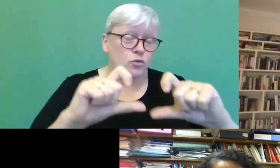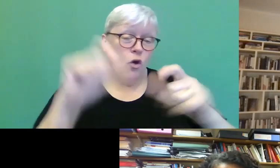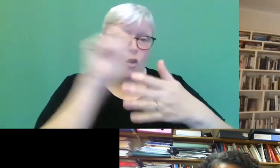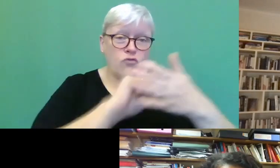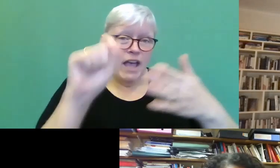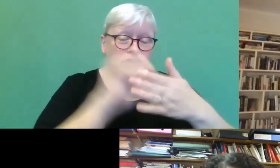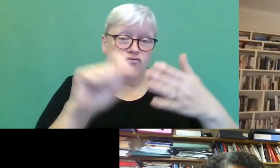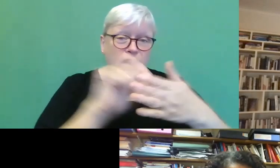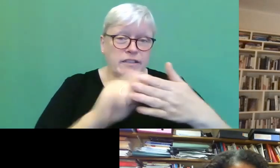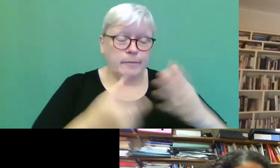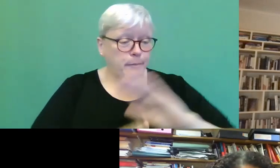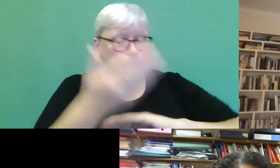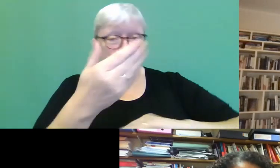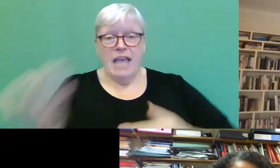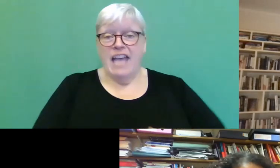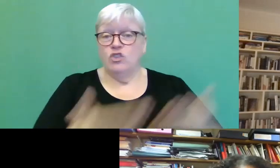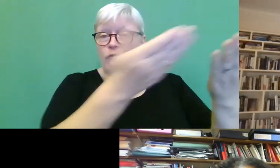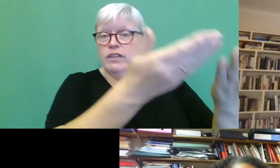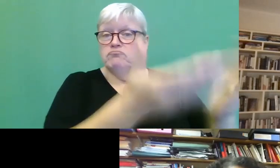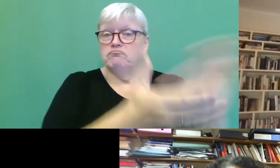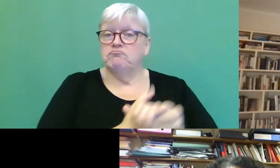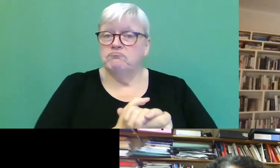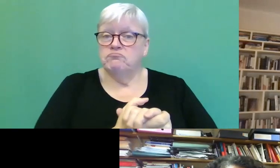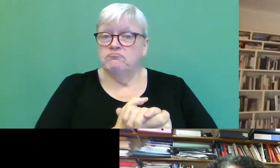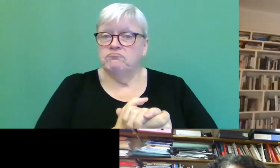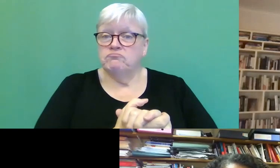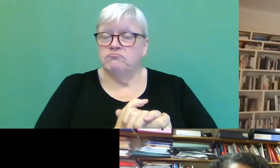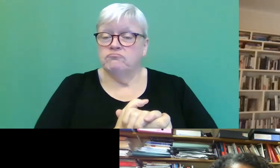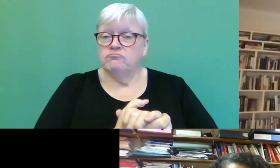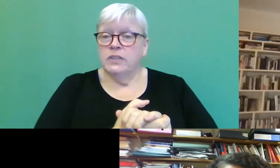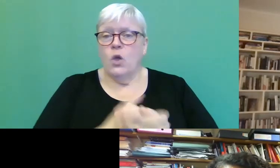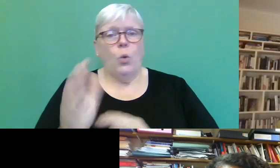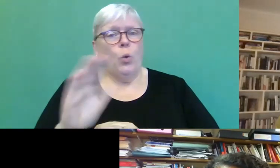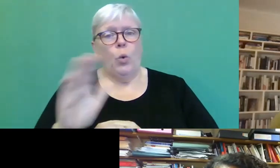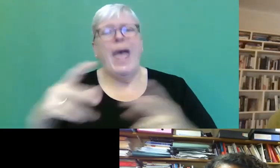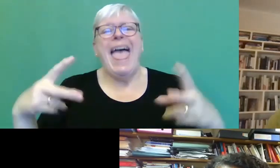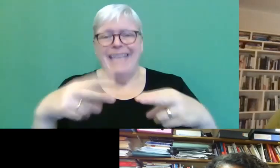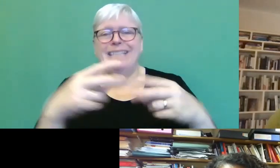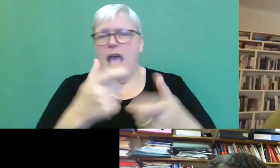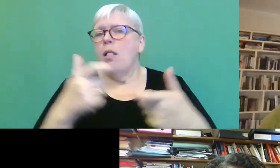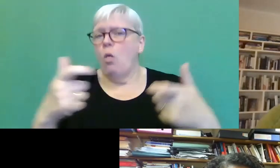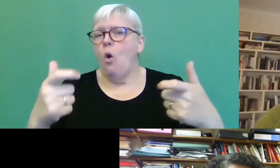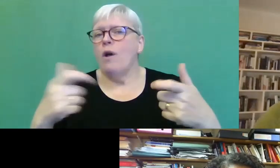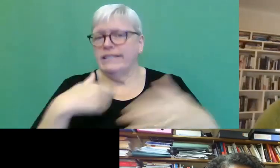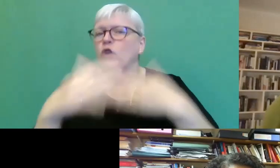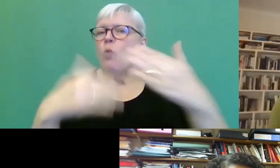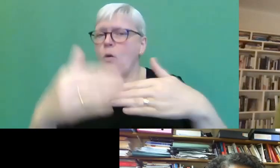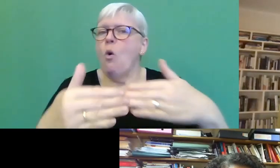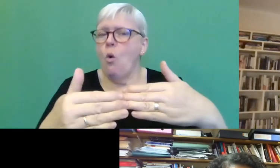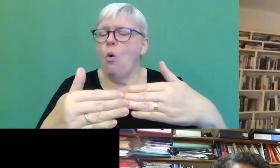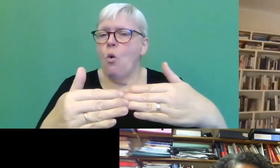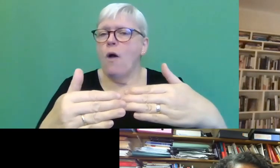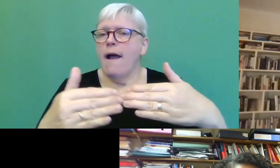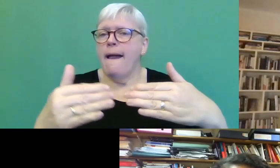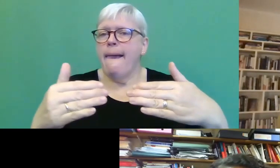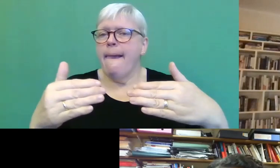then, and then, sort of hand it over to somebody else to read? mean, Oh gosh, no, I edit a lot as I go along. Um, so